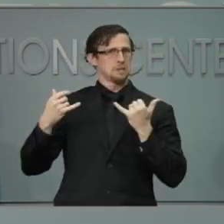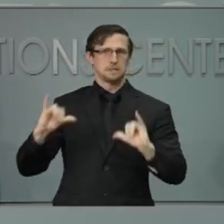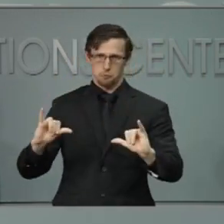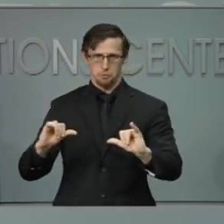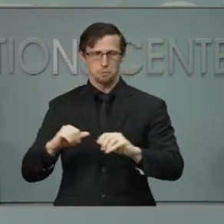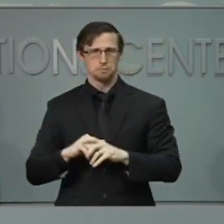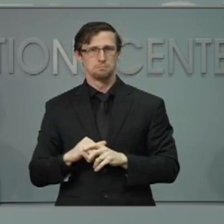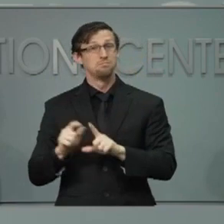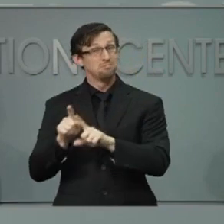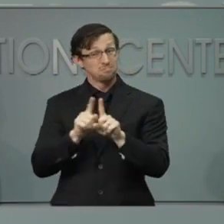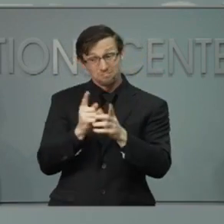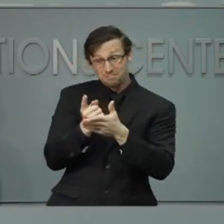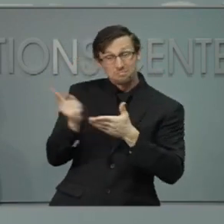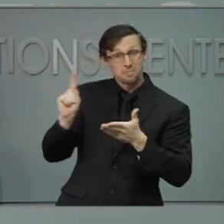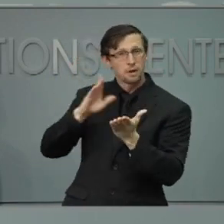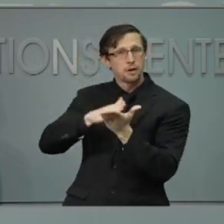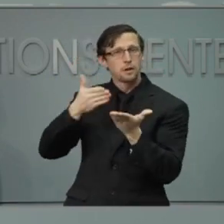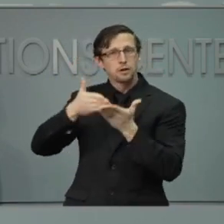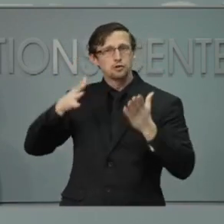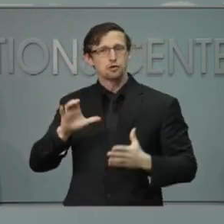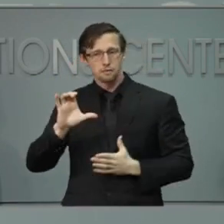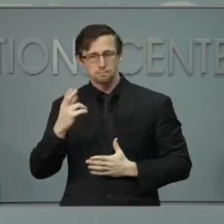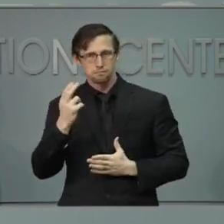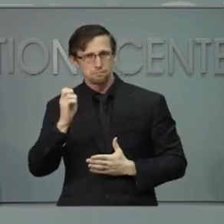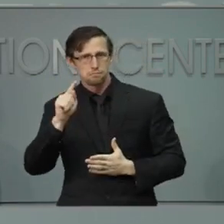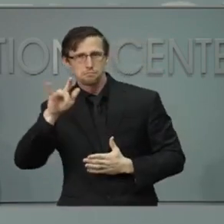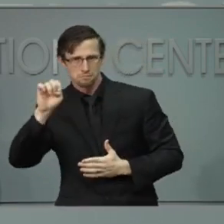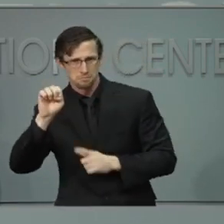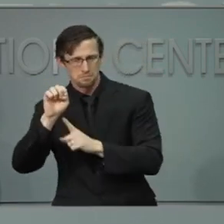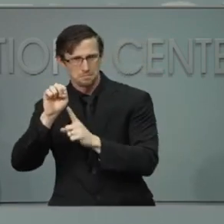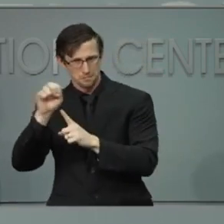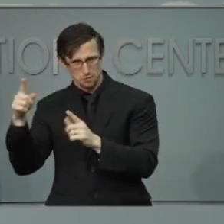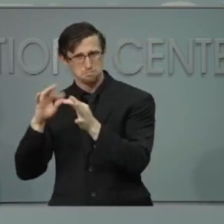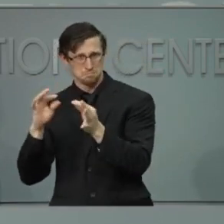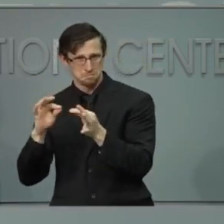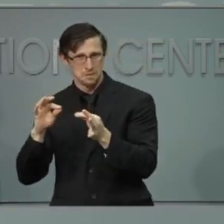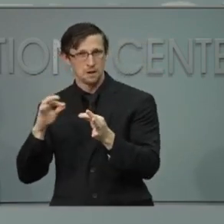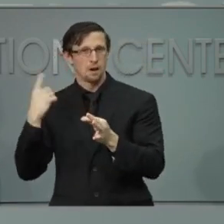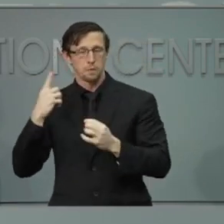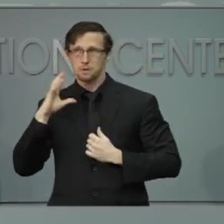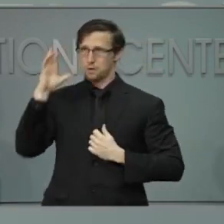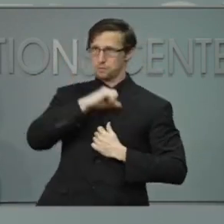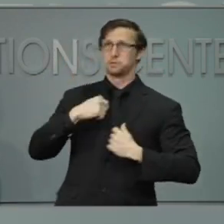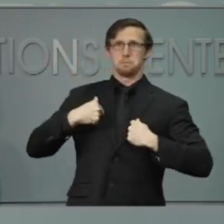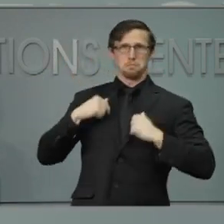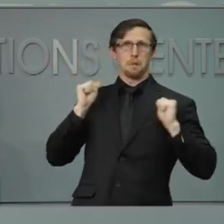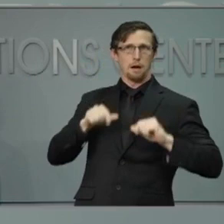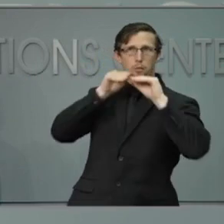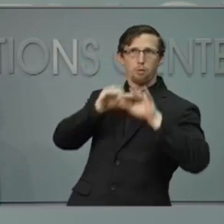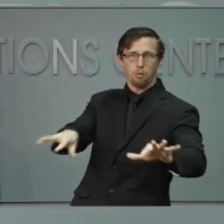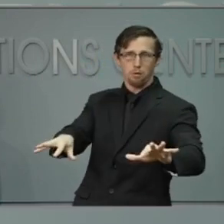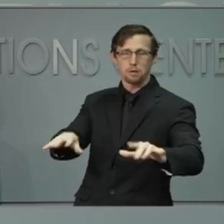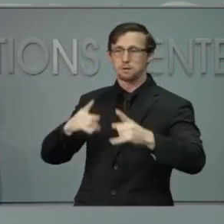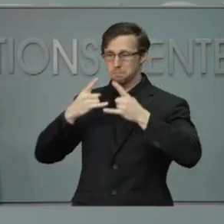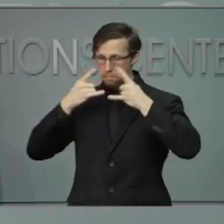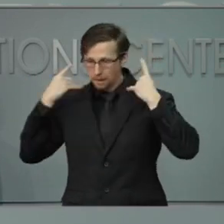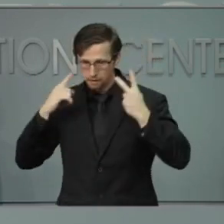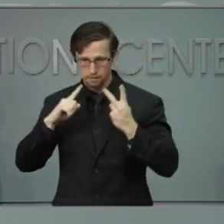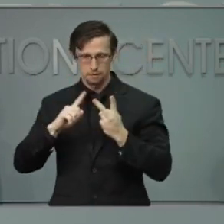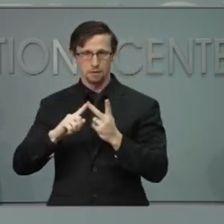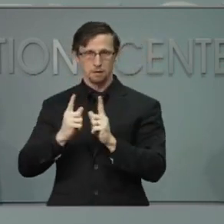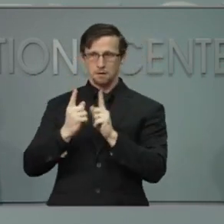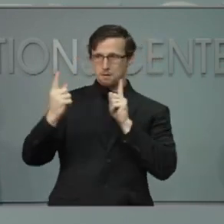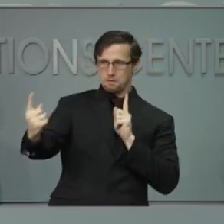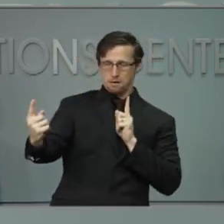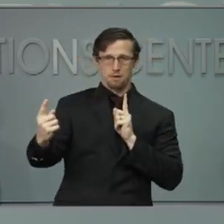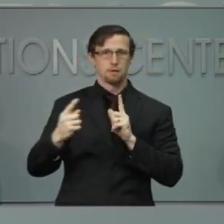act as if you could have COVID and could be contagious. Wear a mask, wait six feet apart, and wash your hands often.